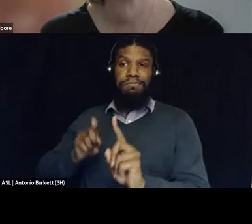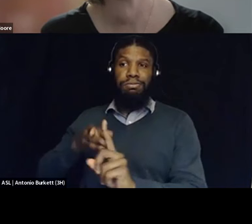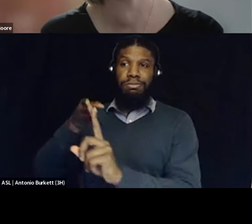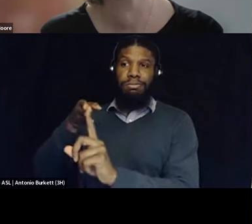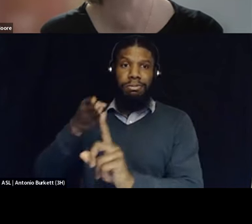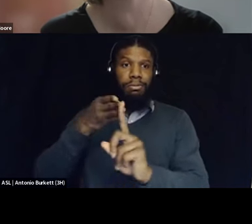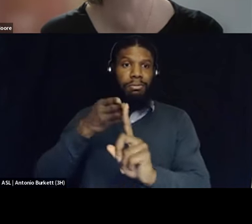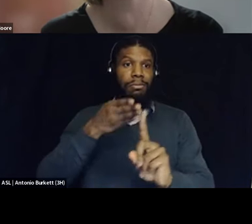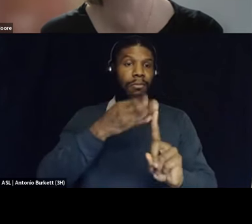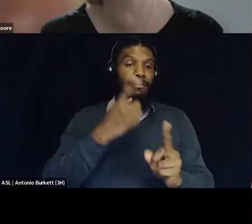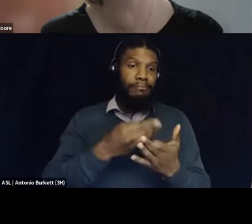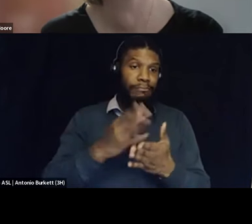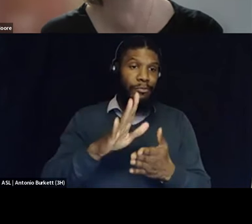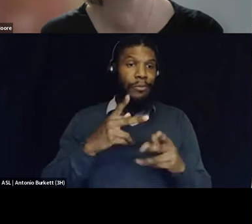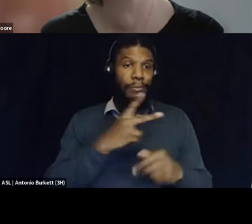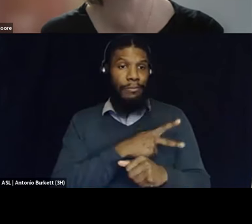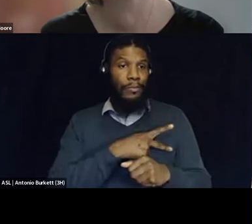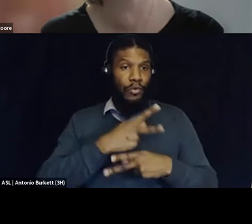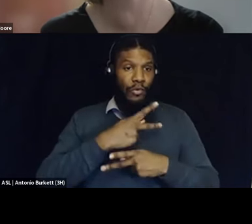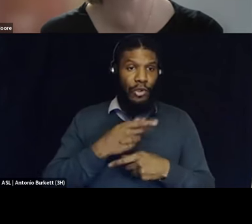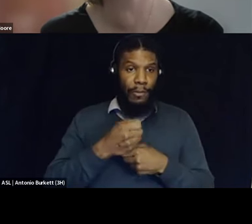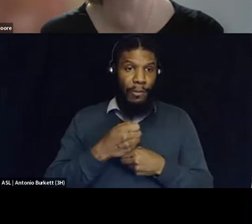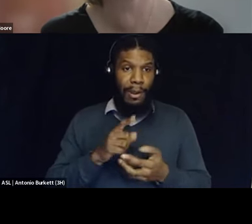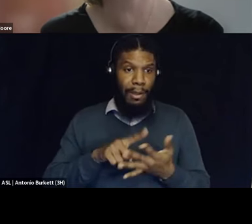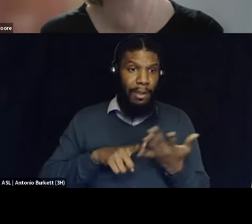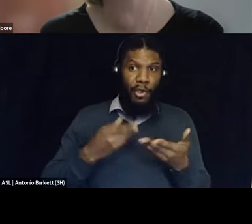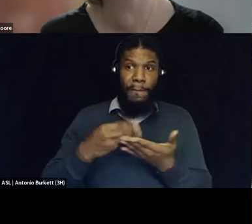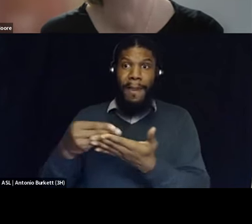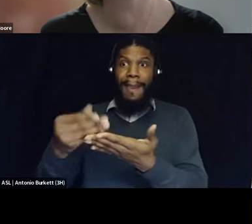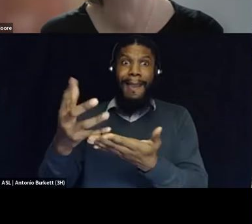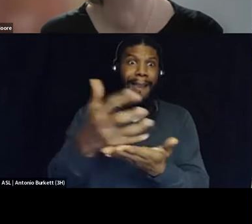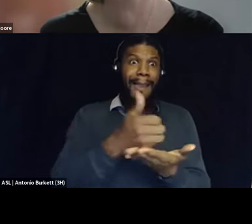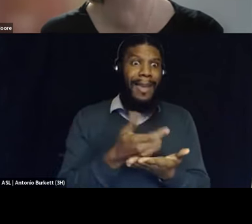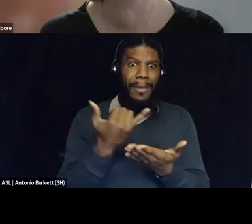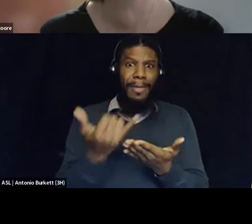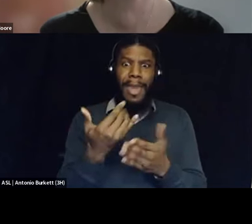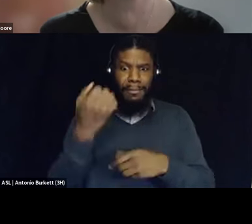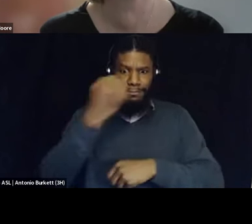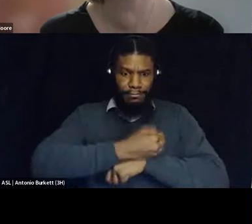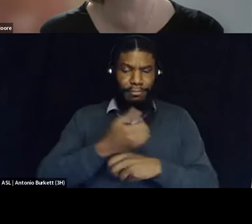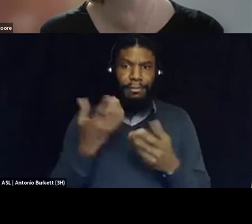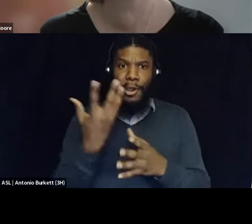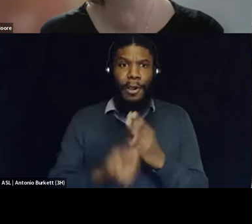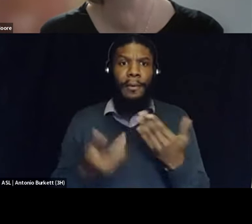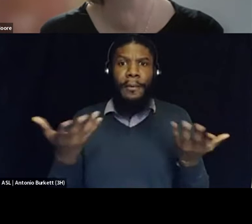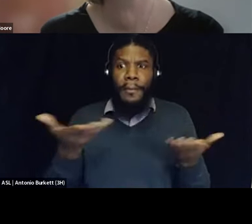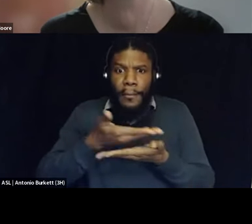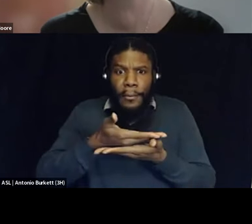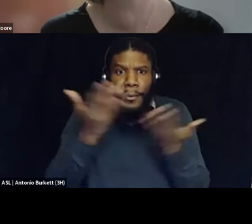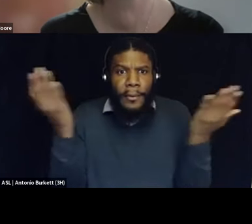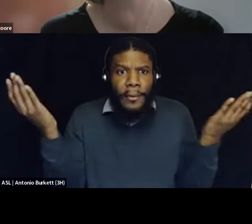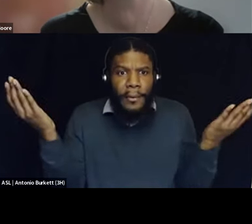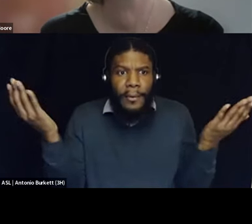you needed the personal care products and stuff are all gone and it's like where do you shop they're forcing you to shop at amazon